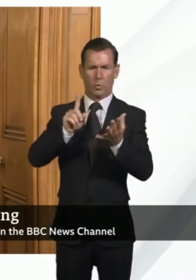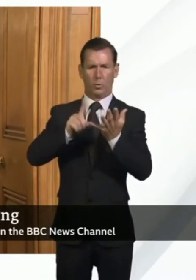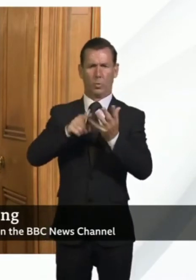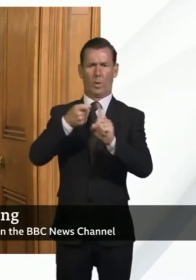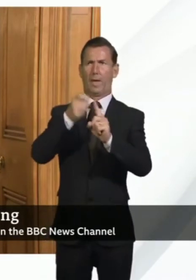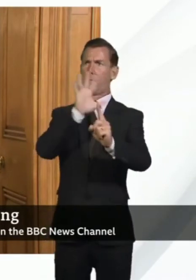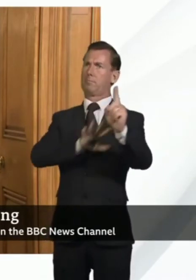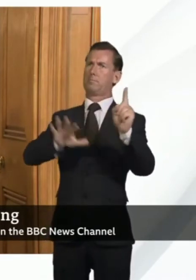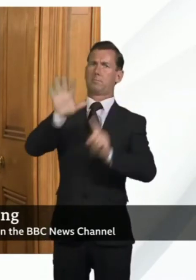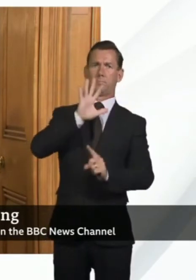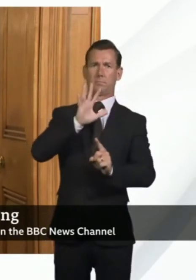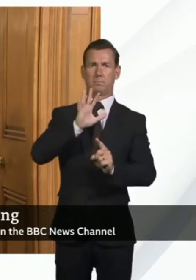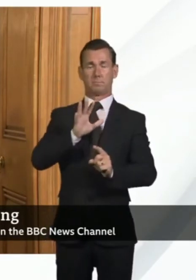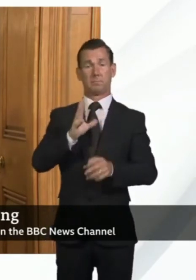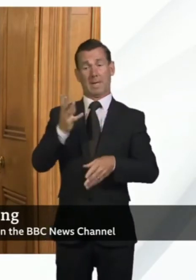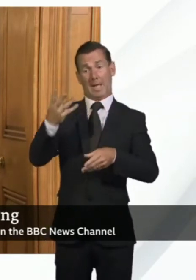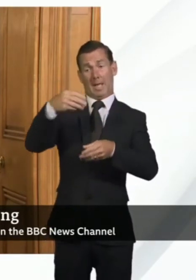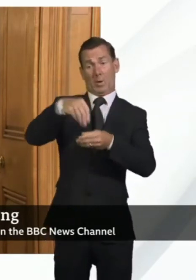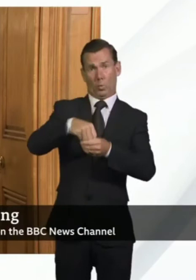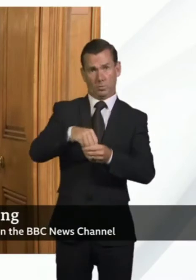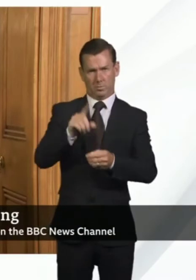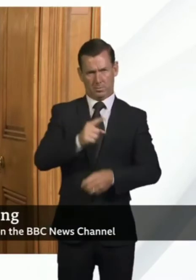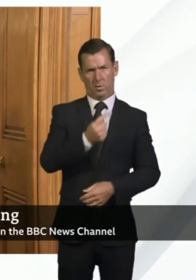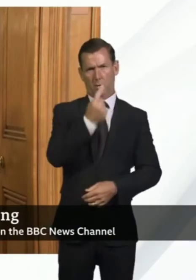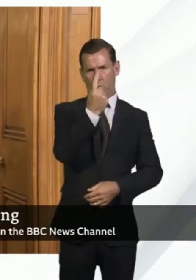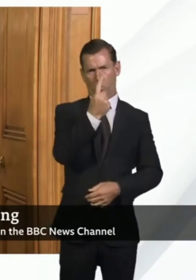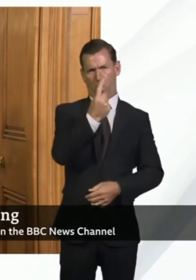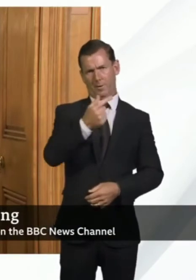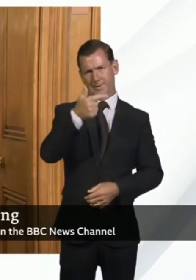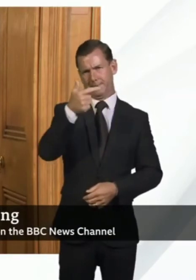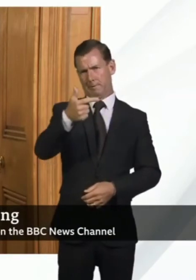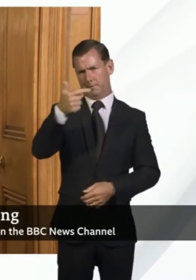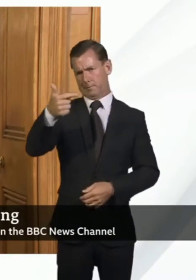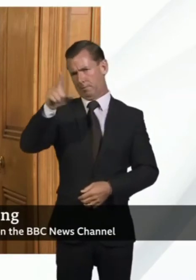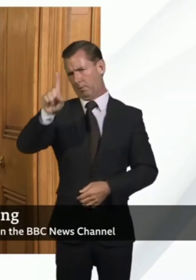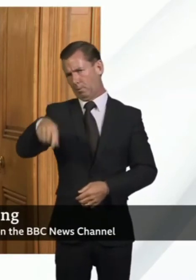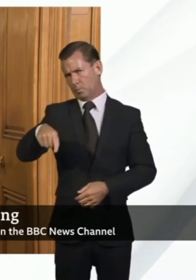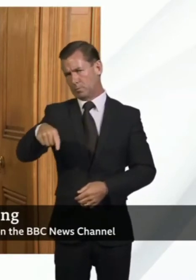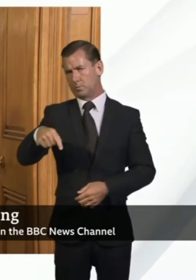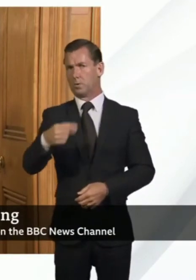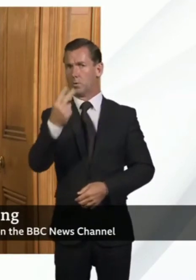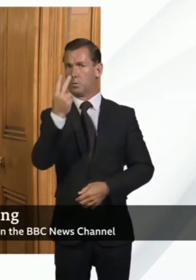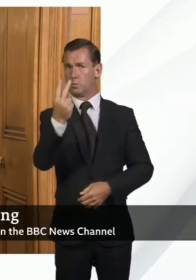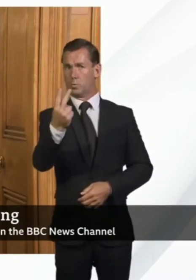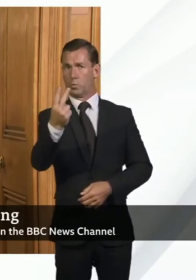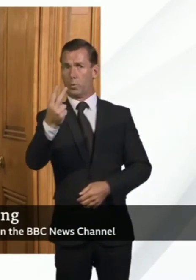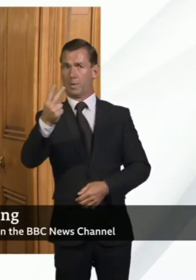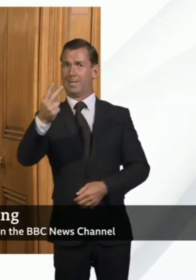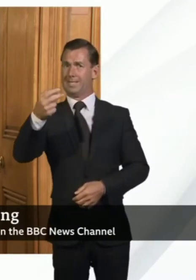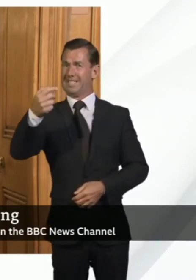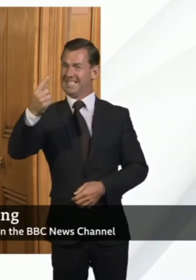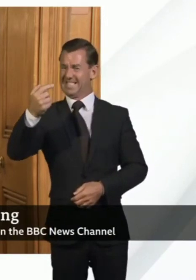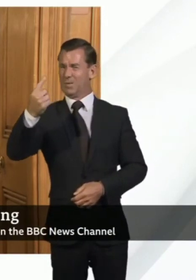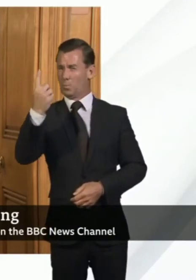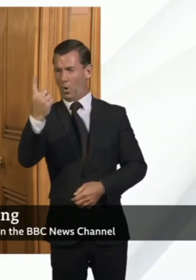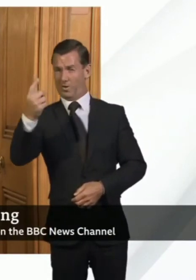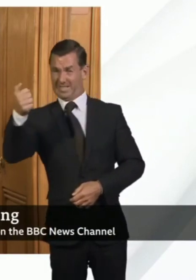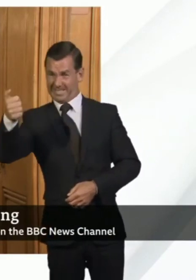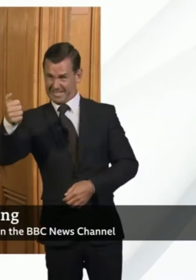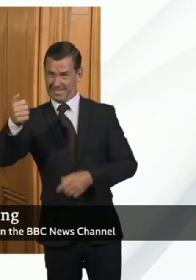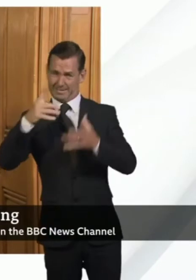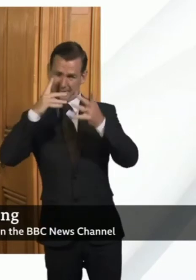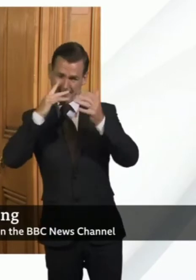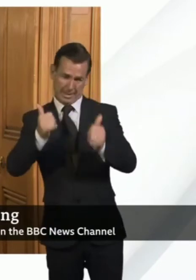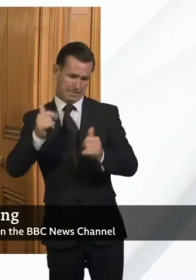Kingdom. And that includes 177,216 tests which were